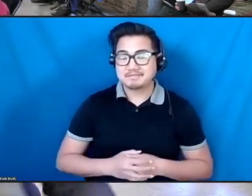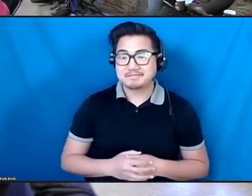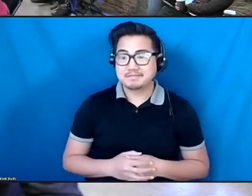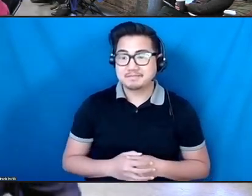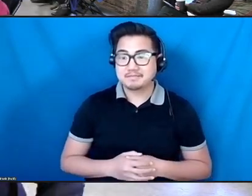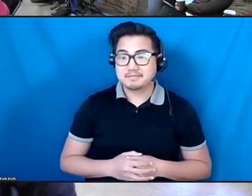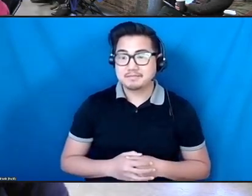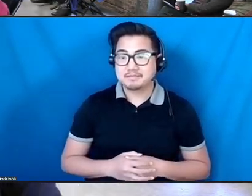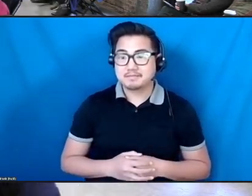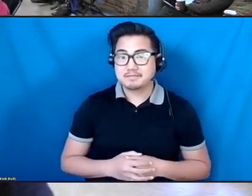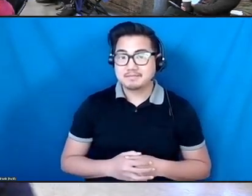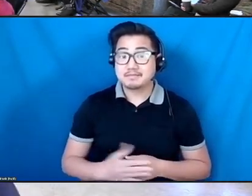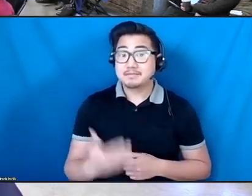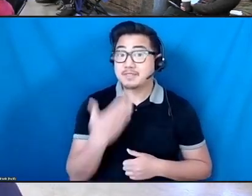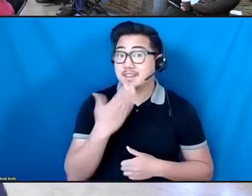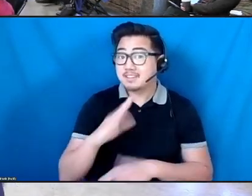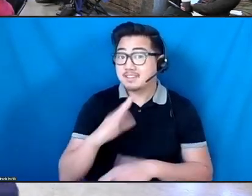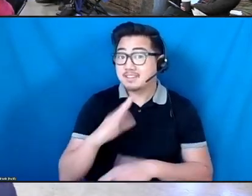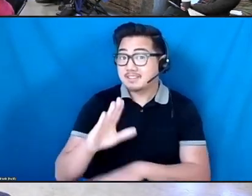Good afternoon.